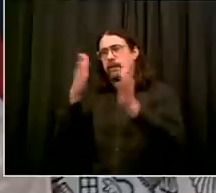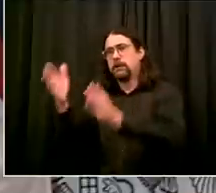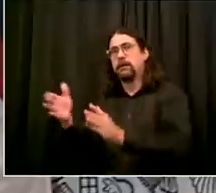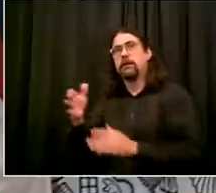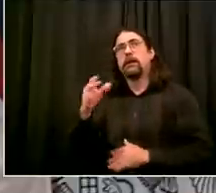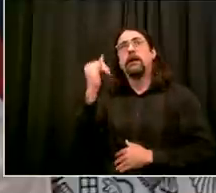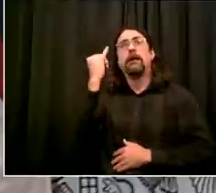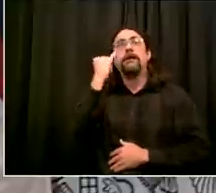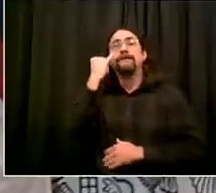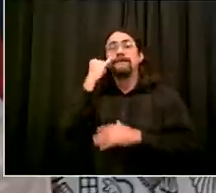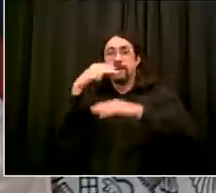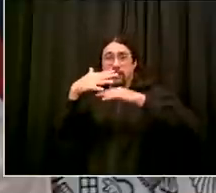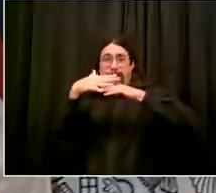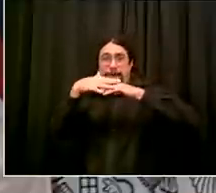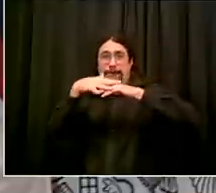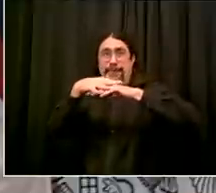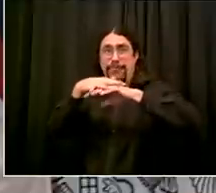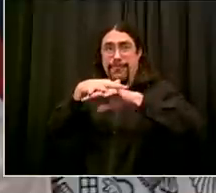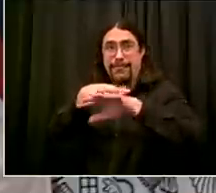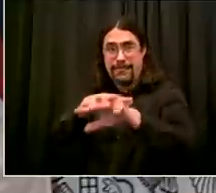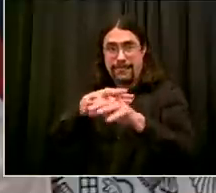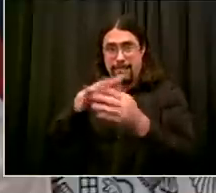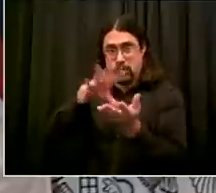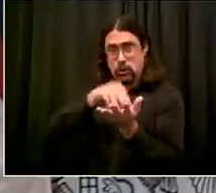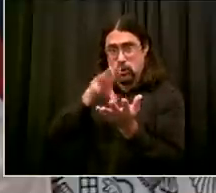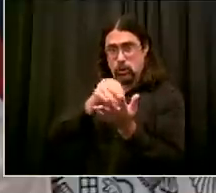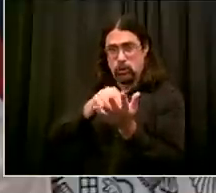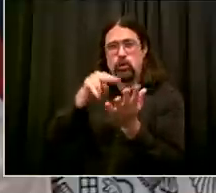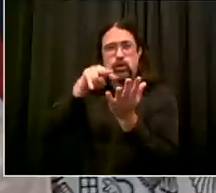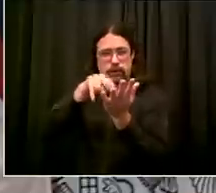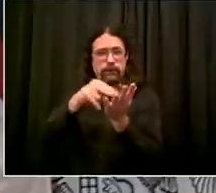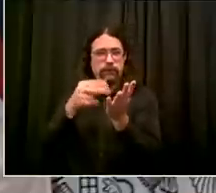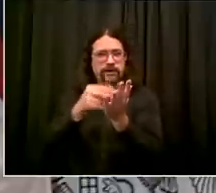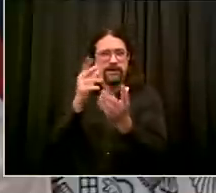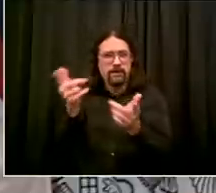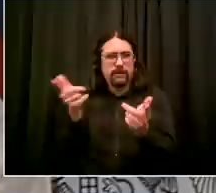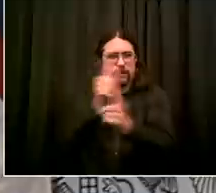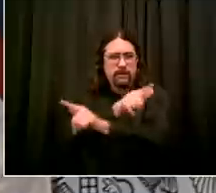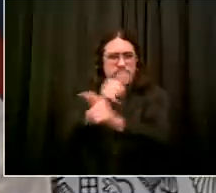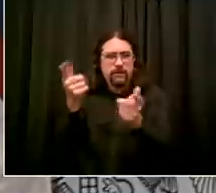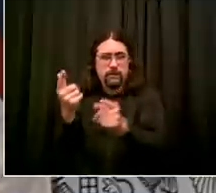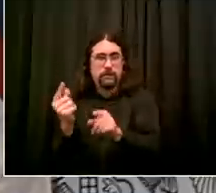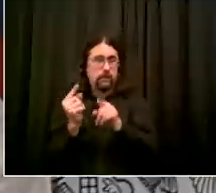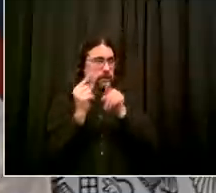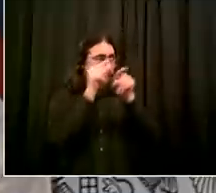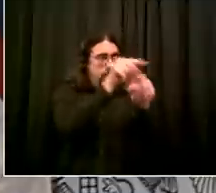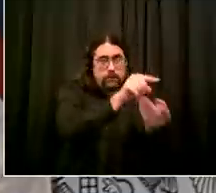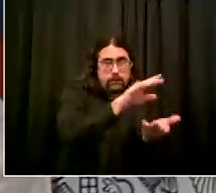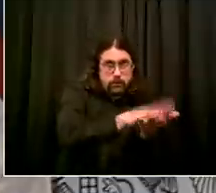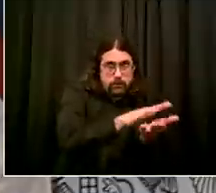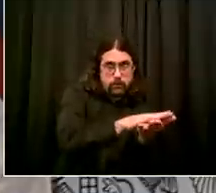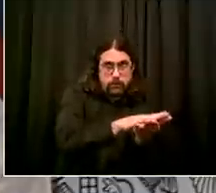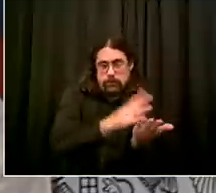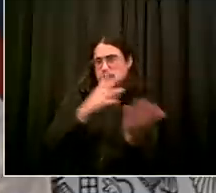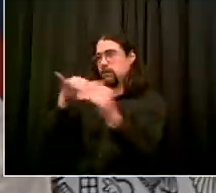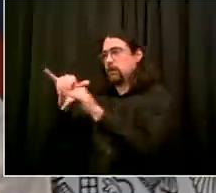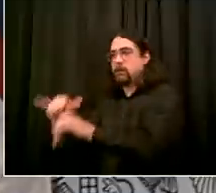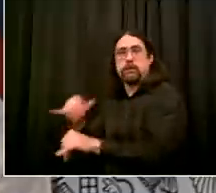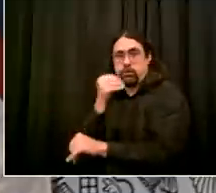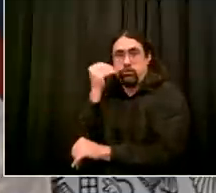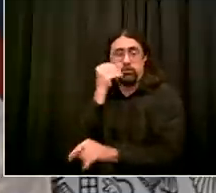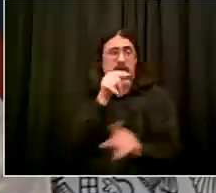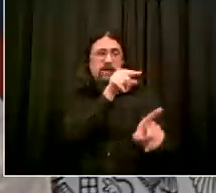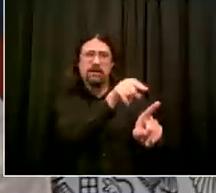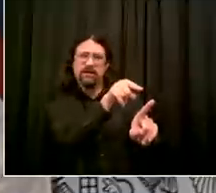the next few weeks but no the bottom line is we've had till now a changing